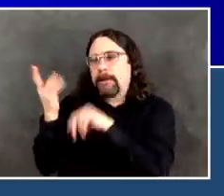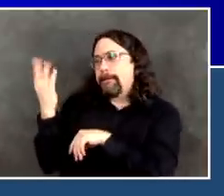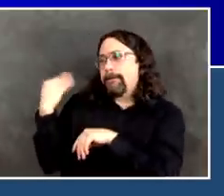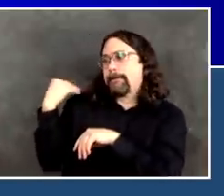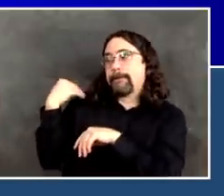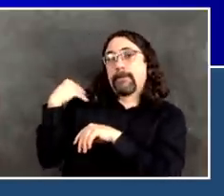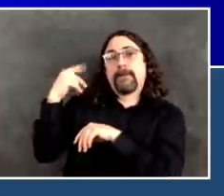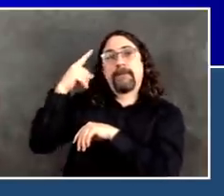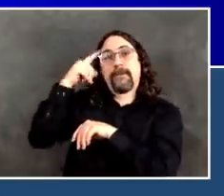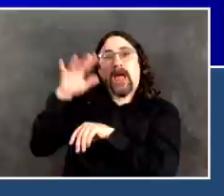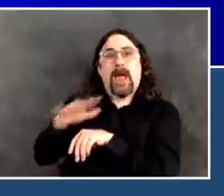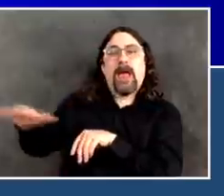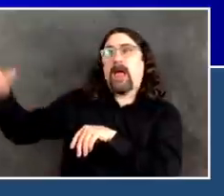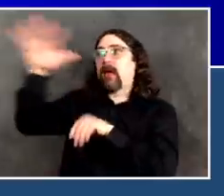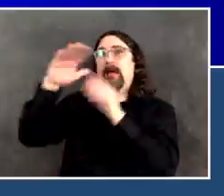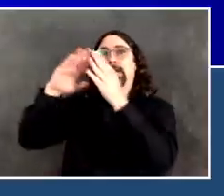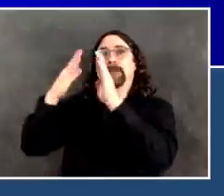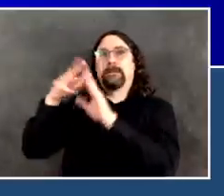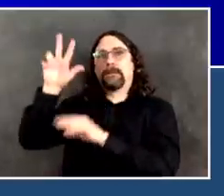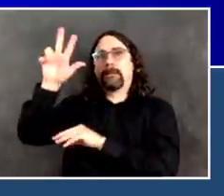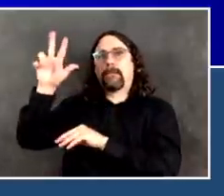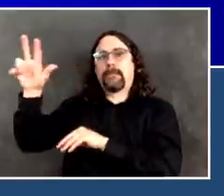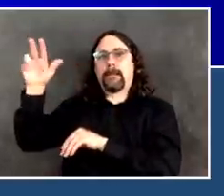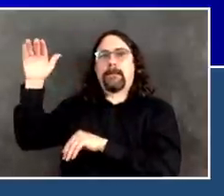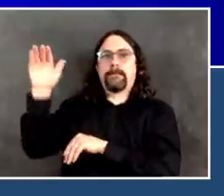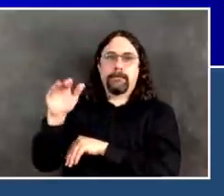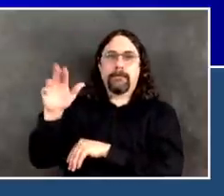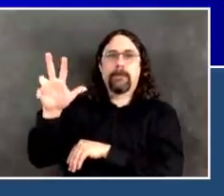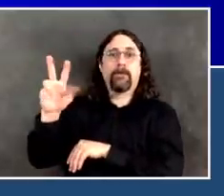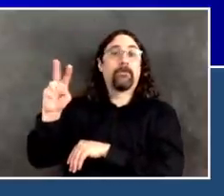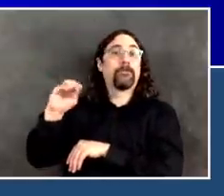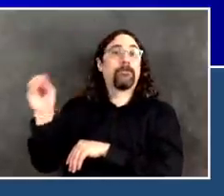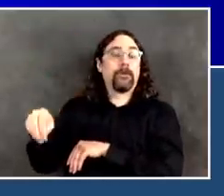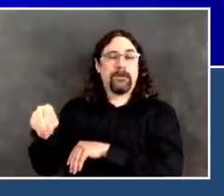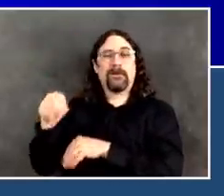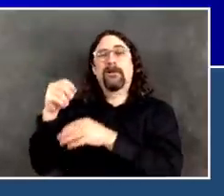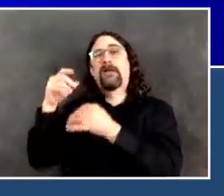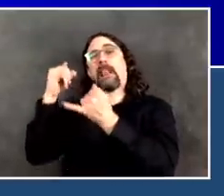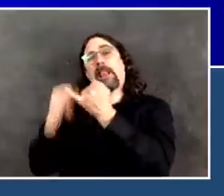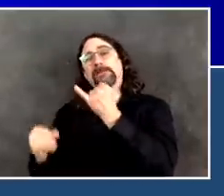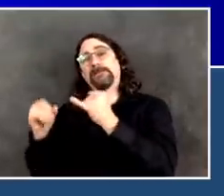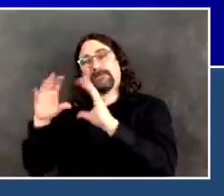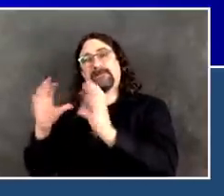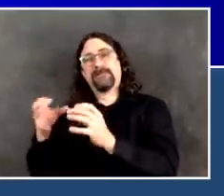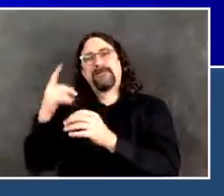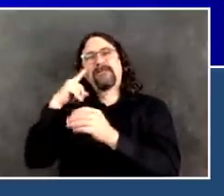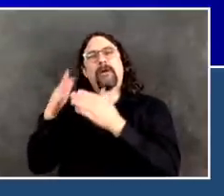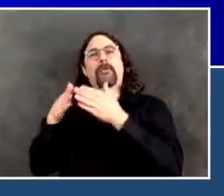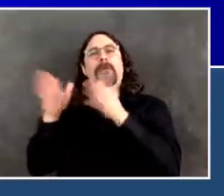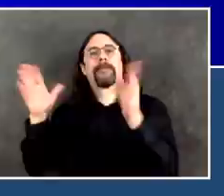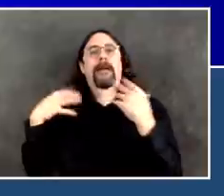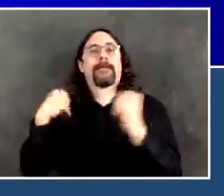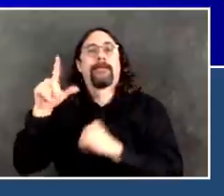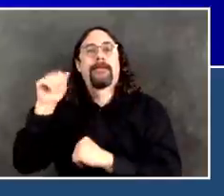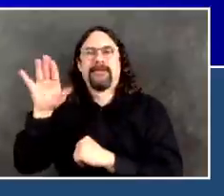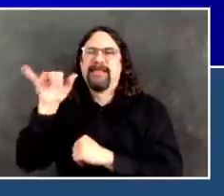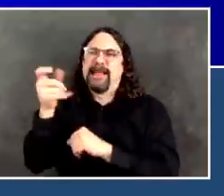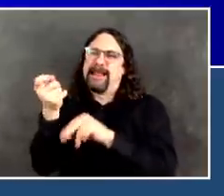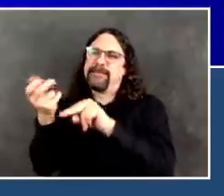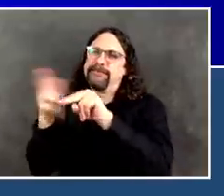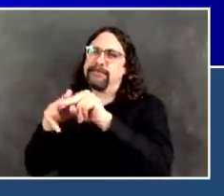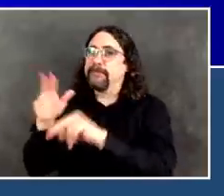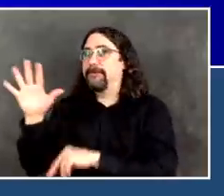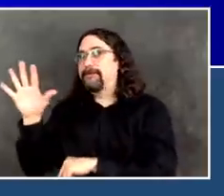we didn't have progress in this daily report is in the public health lab. Their tests went up, but slightly, from